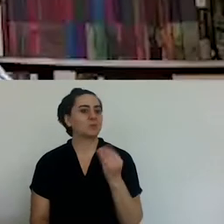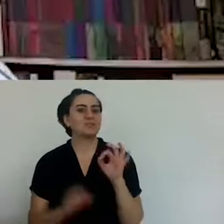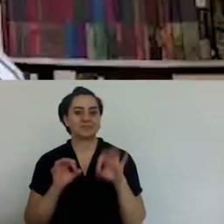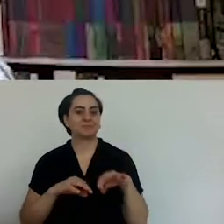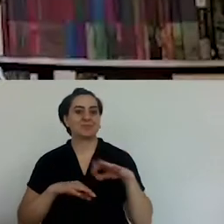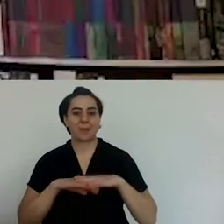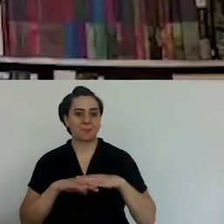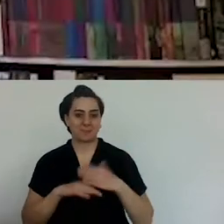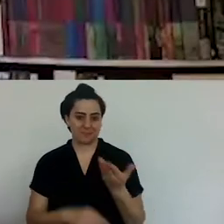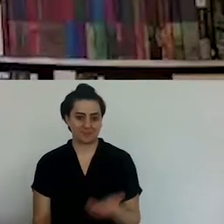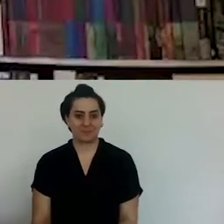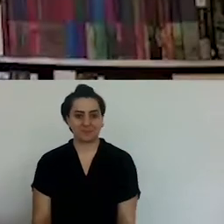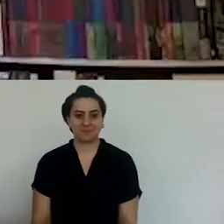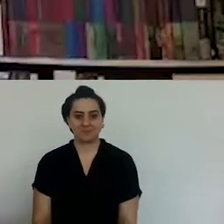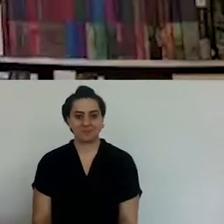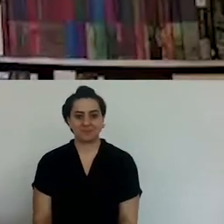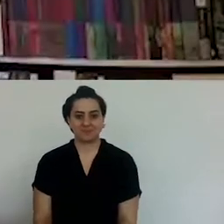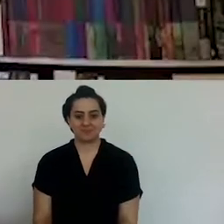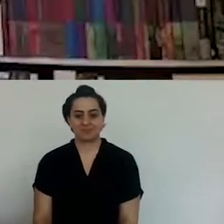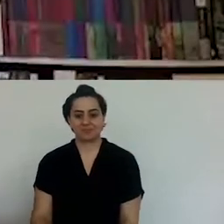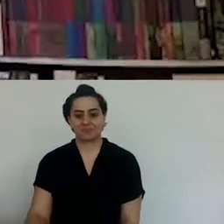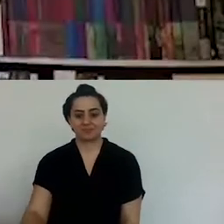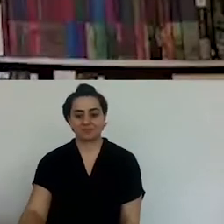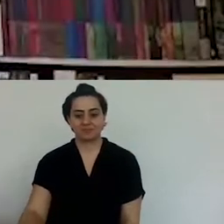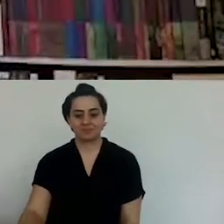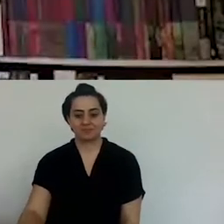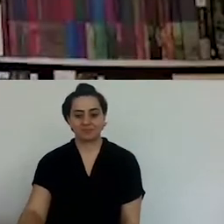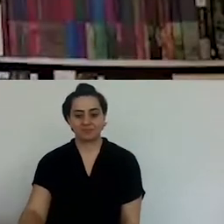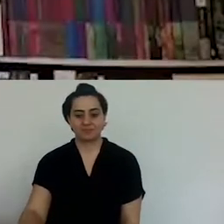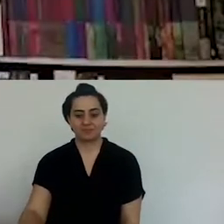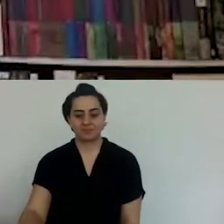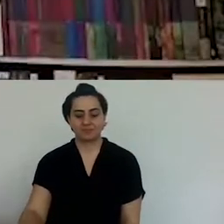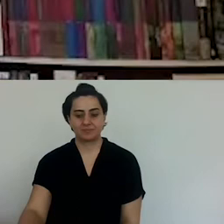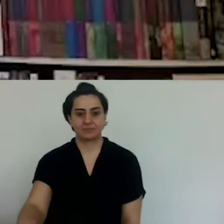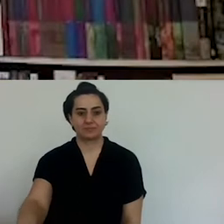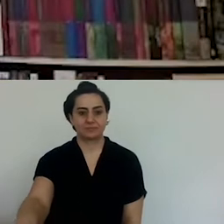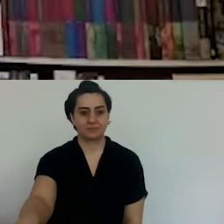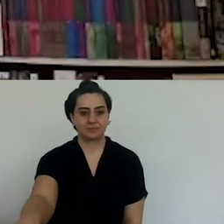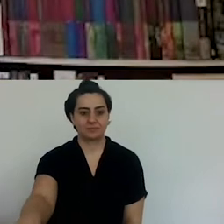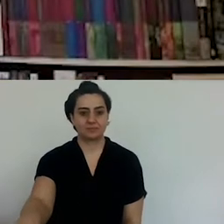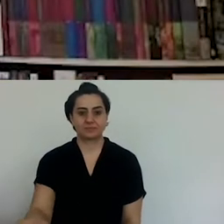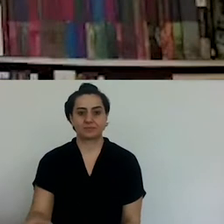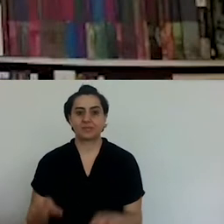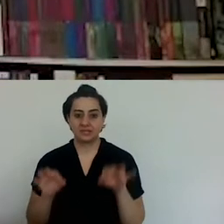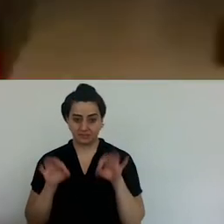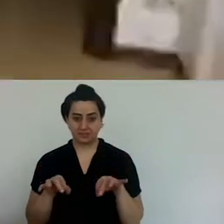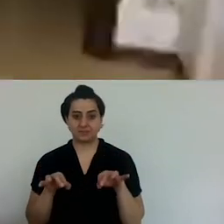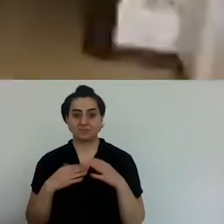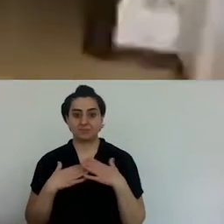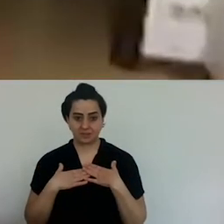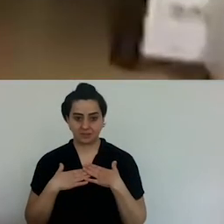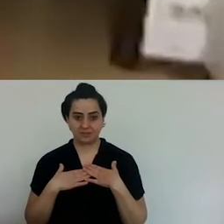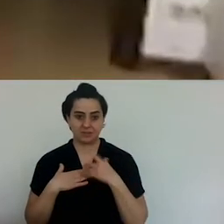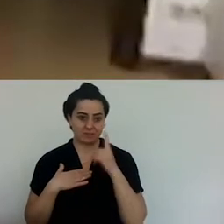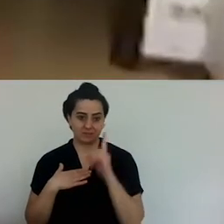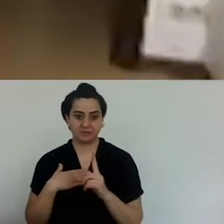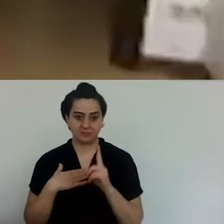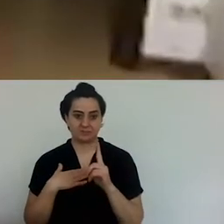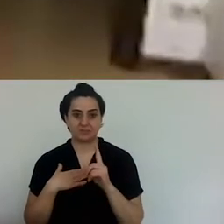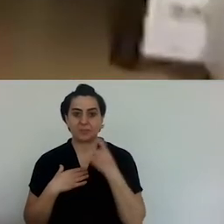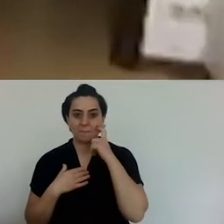why I selected that. Could we start with the recipe? How are you going to cook it?